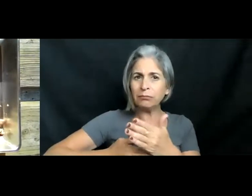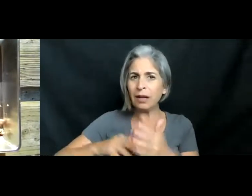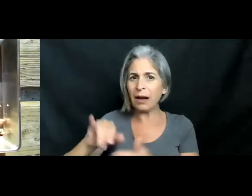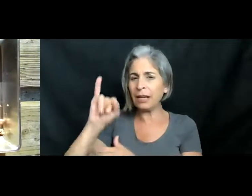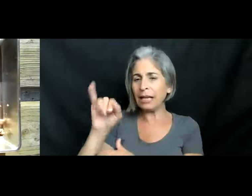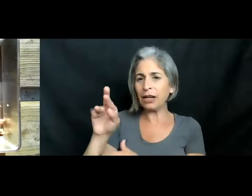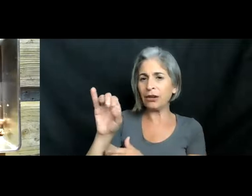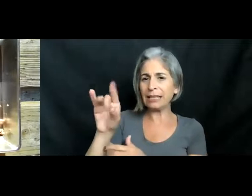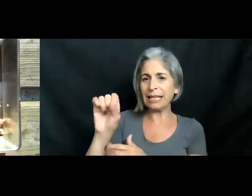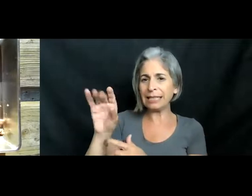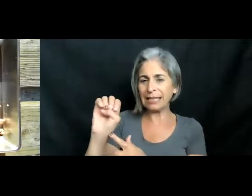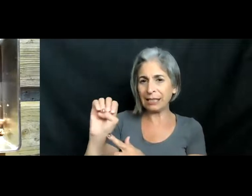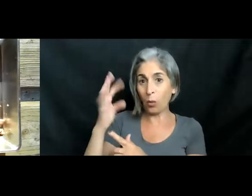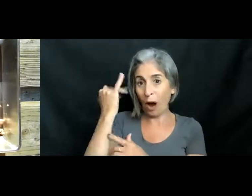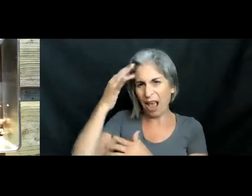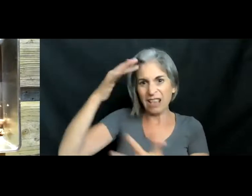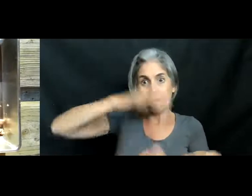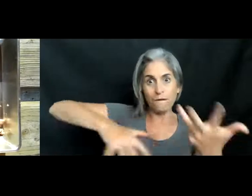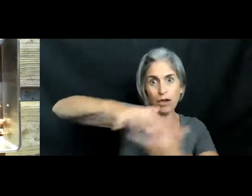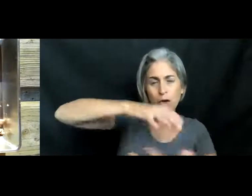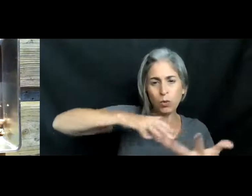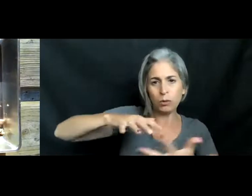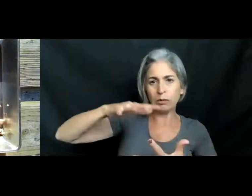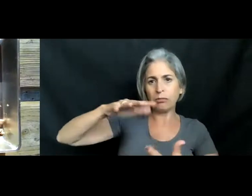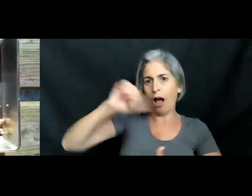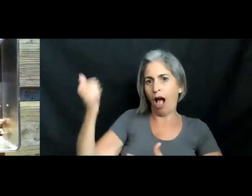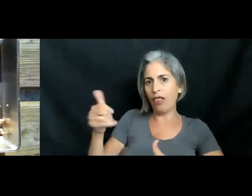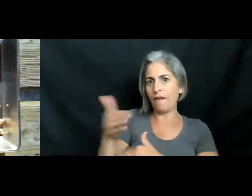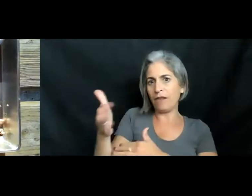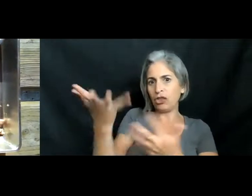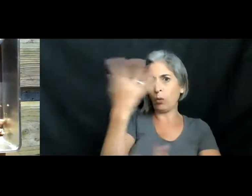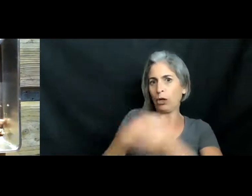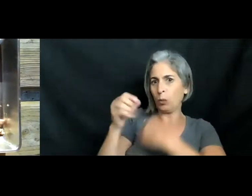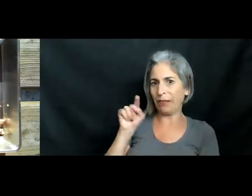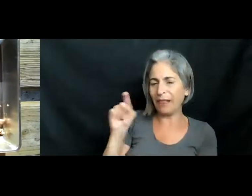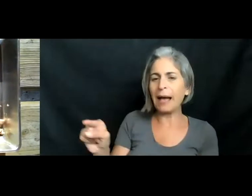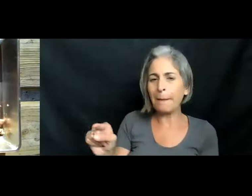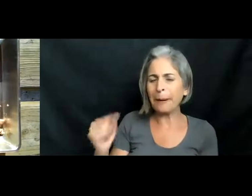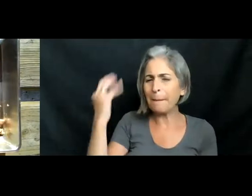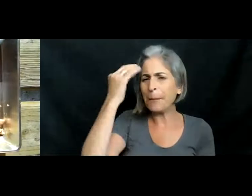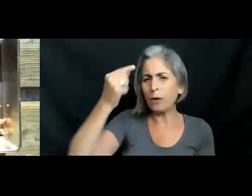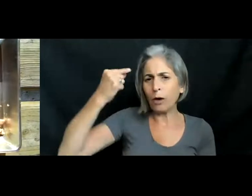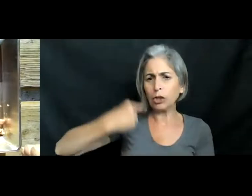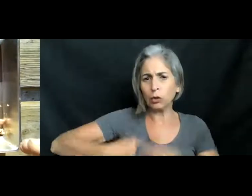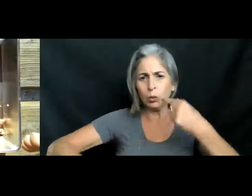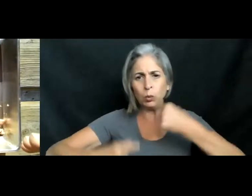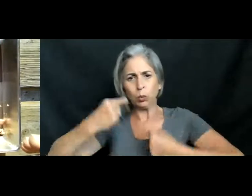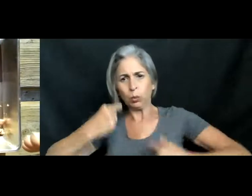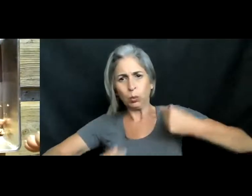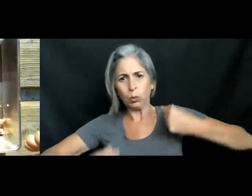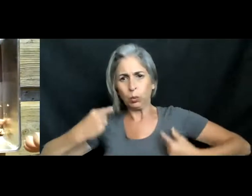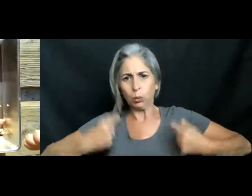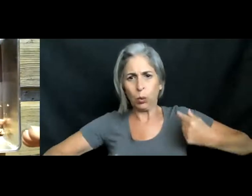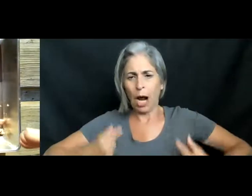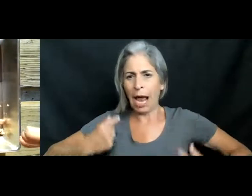it confuses a predator. For our lionfish, they just have that beautiful striped pattern to not necessarily